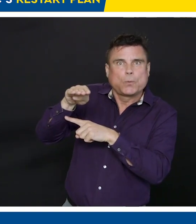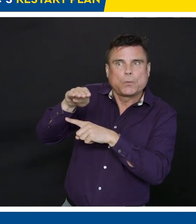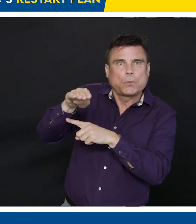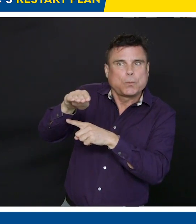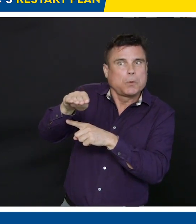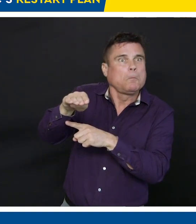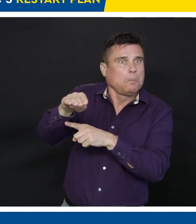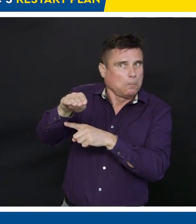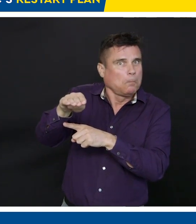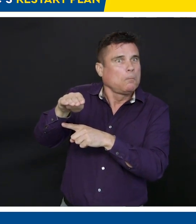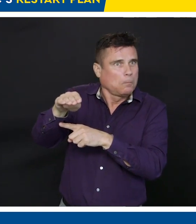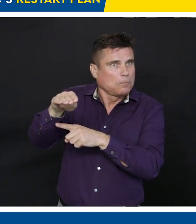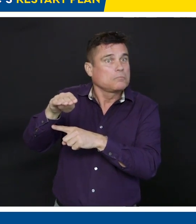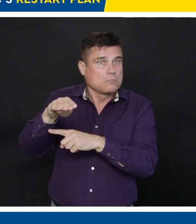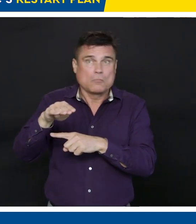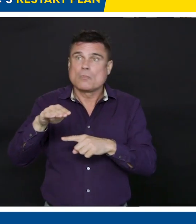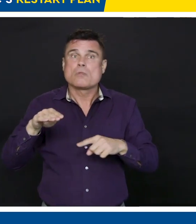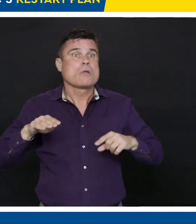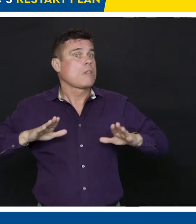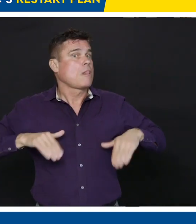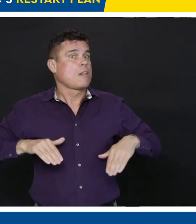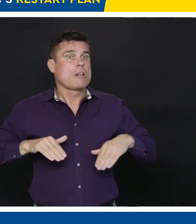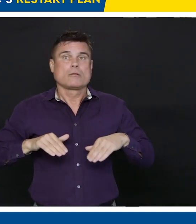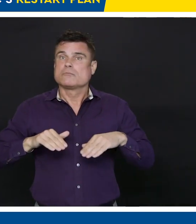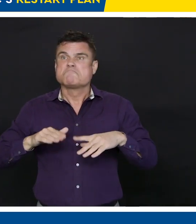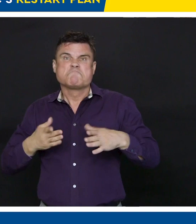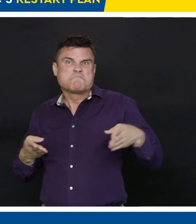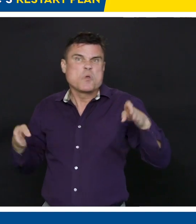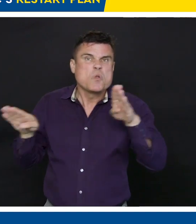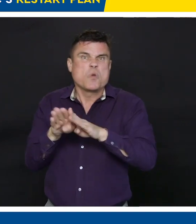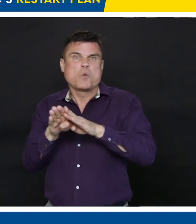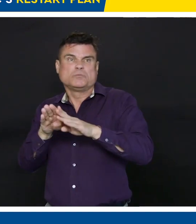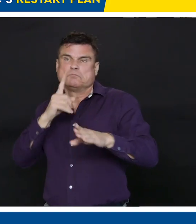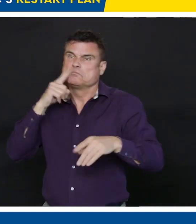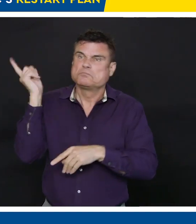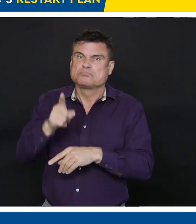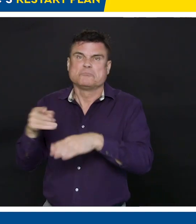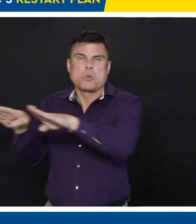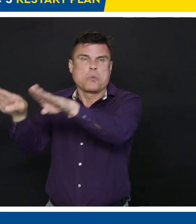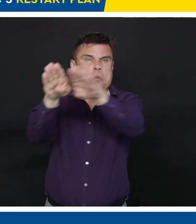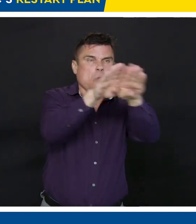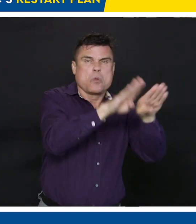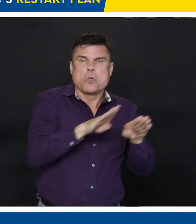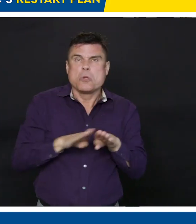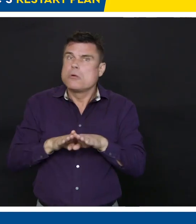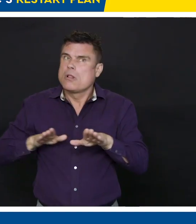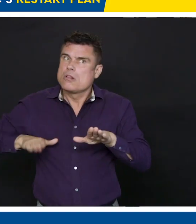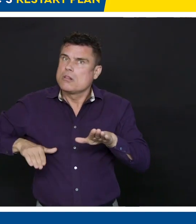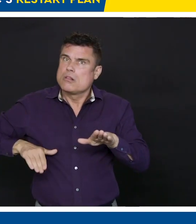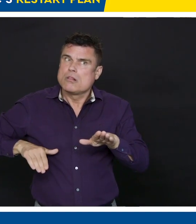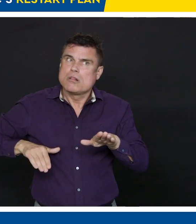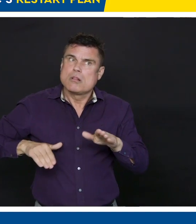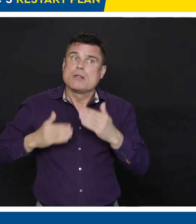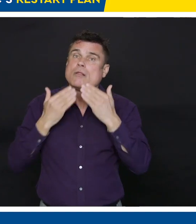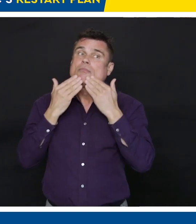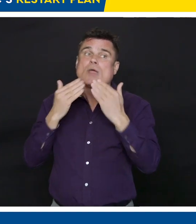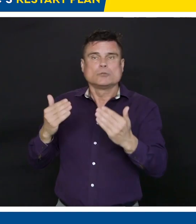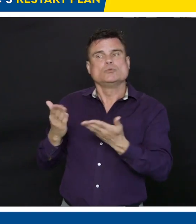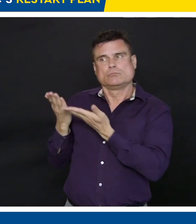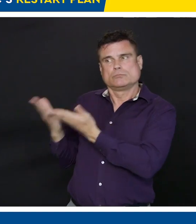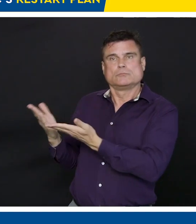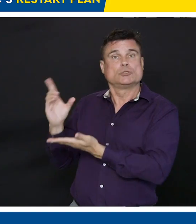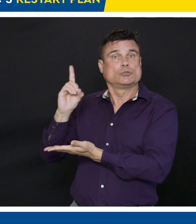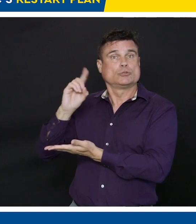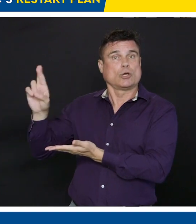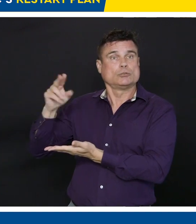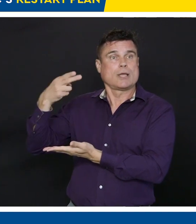Thanks to the leadership and wisdom of Dr. Henry and Minister Dix, we've put in place in British Columbia a plan that has slowed